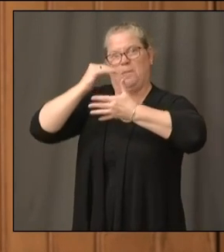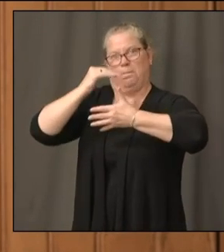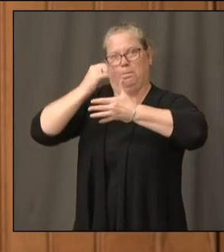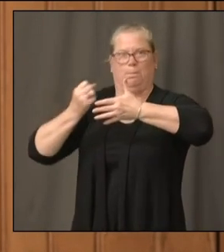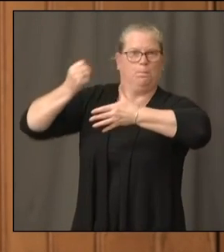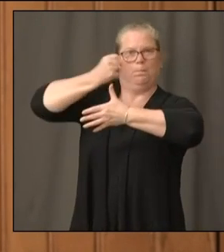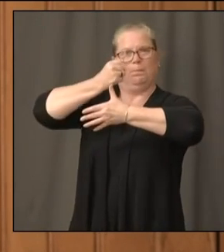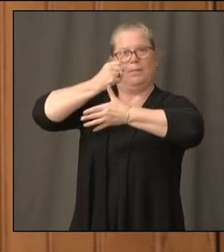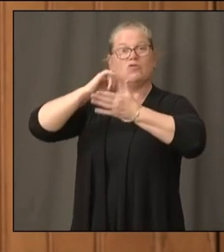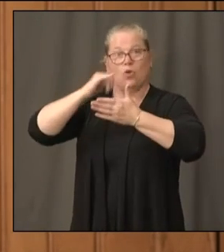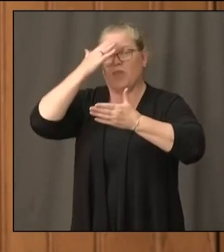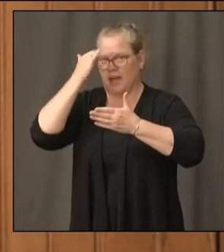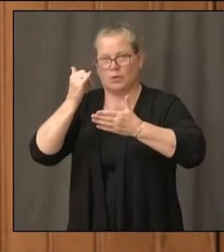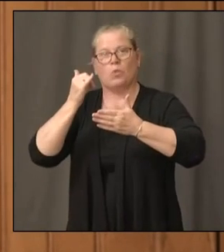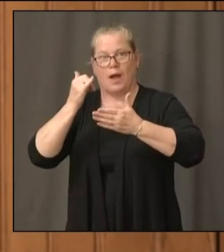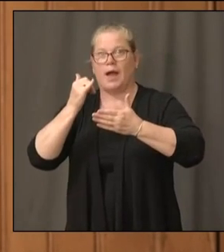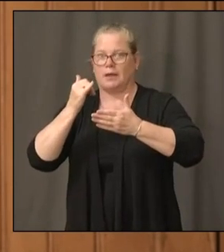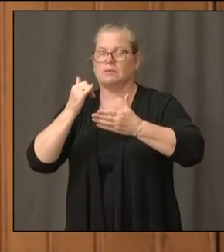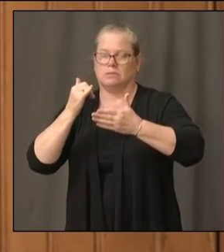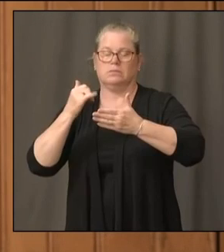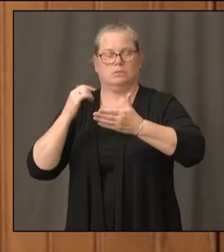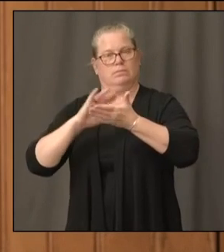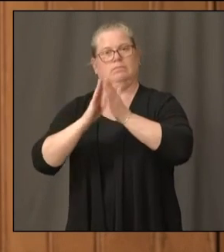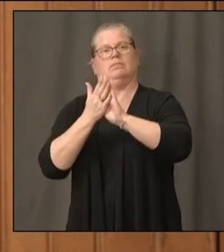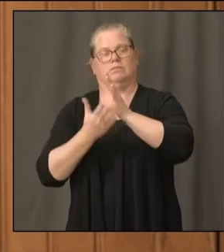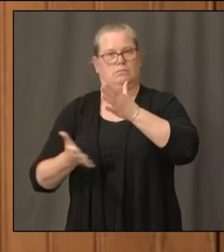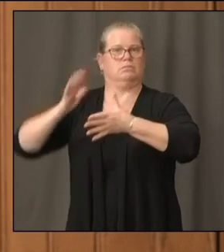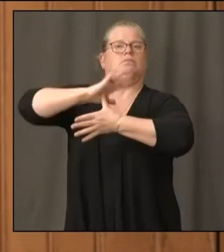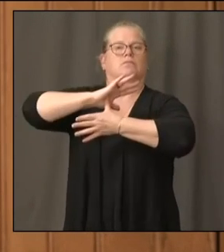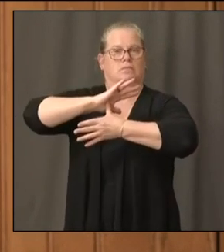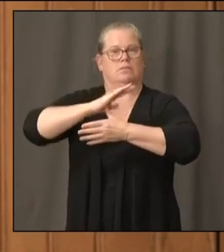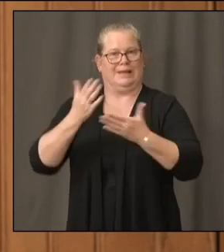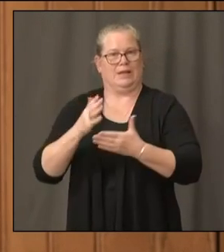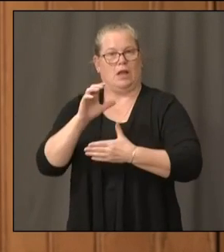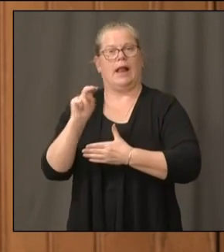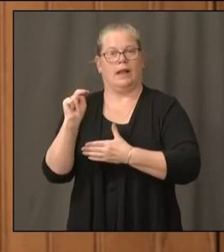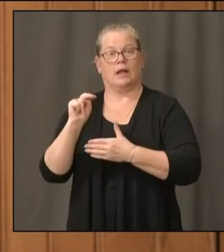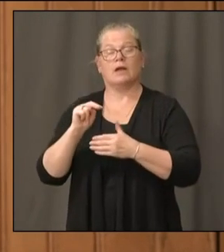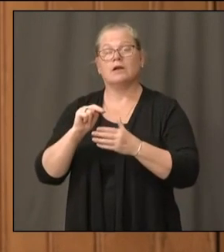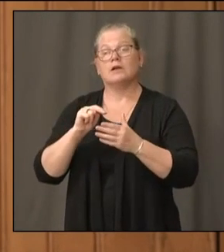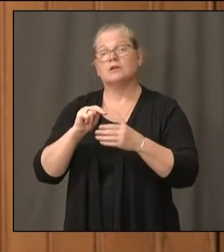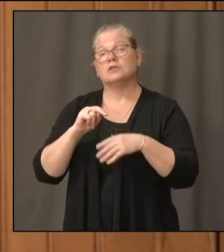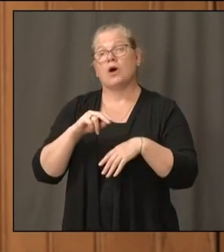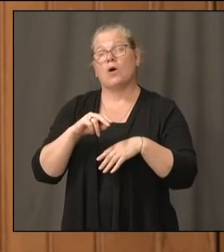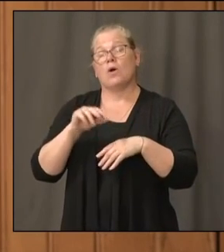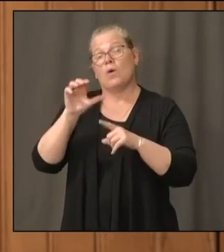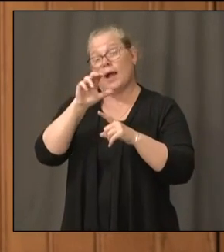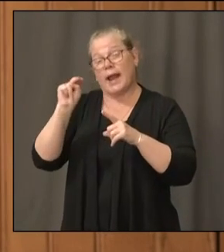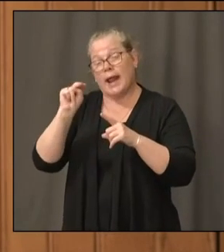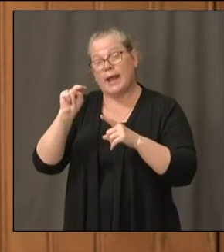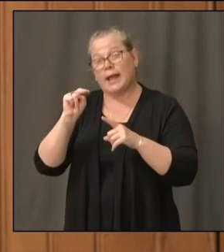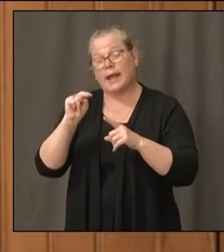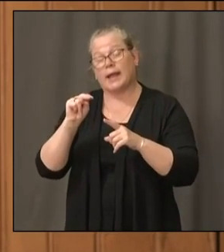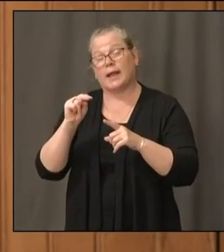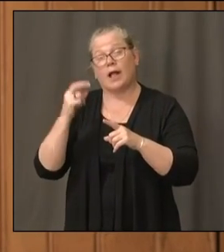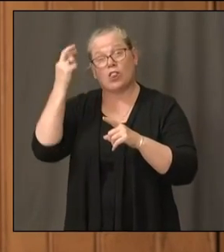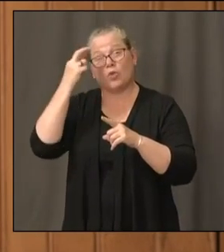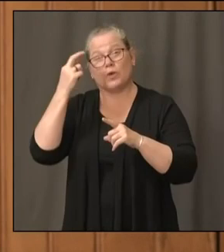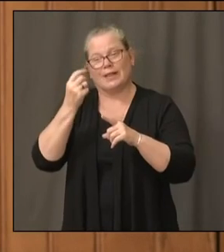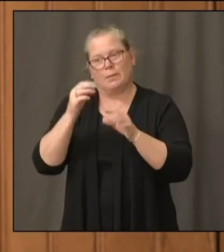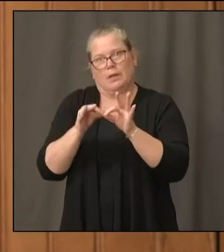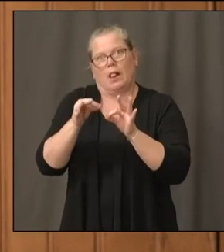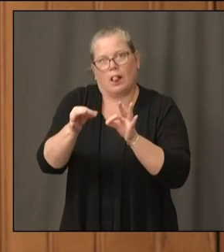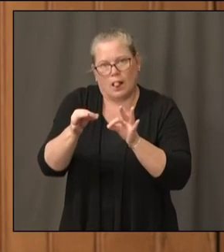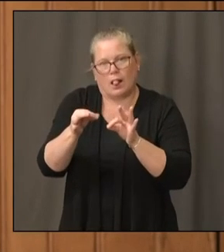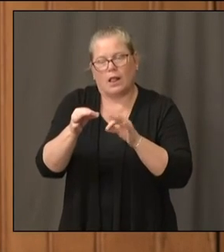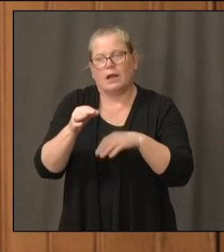redirect. So, I think, at this point in time, I think the impact on turnaround times for the state of Connecticut, particularly the testing done through our